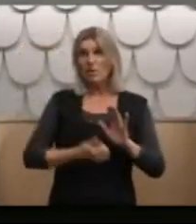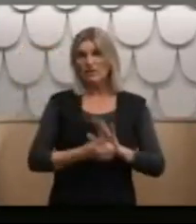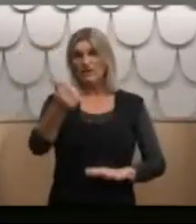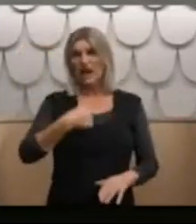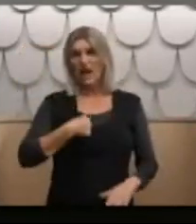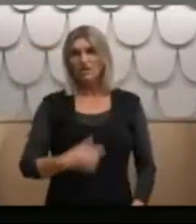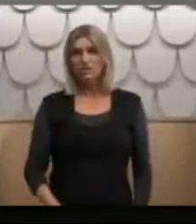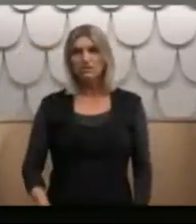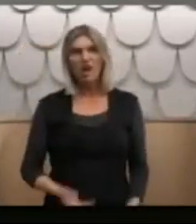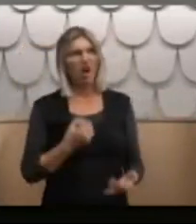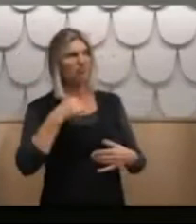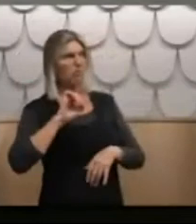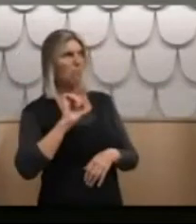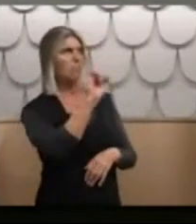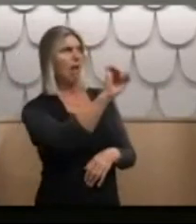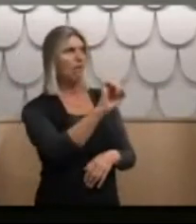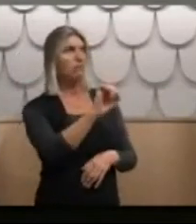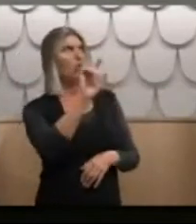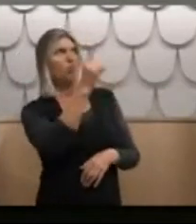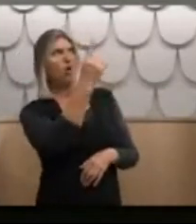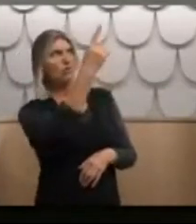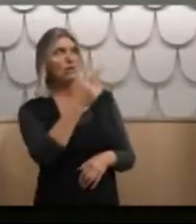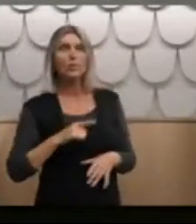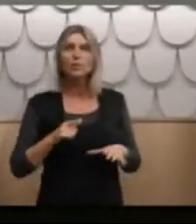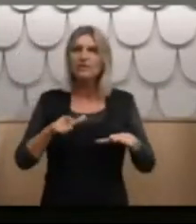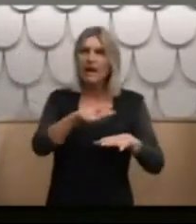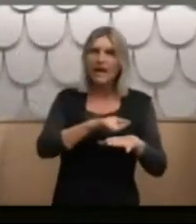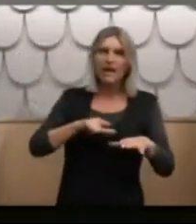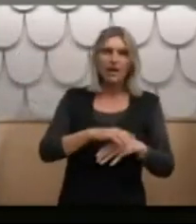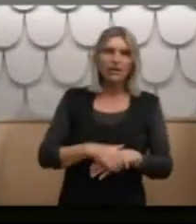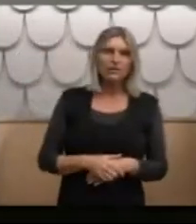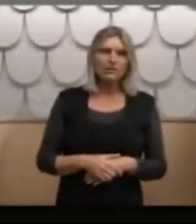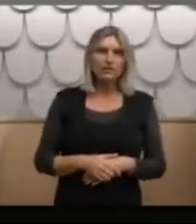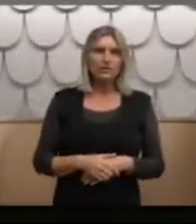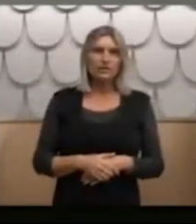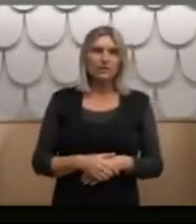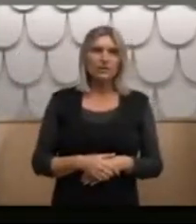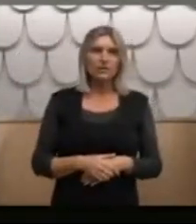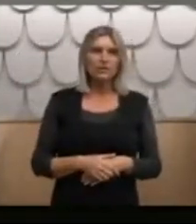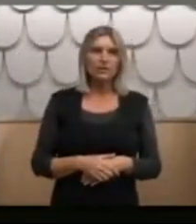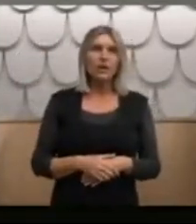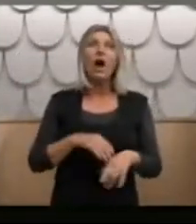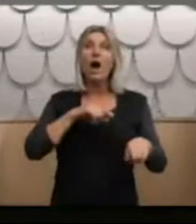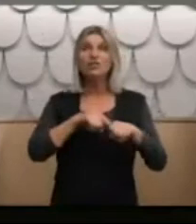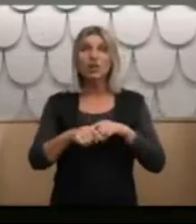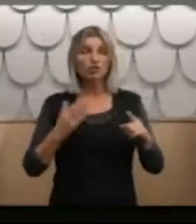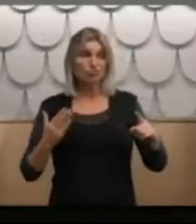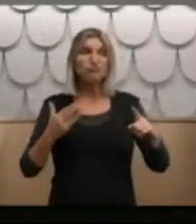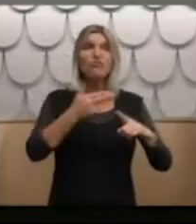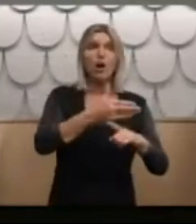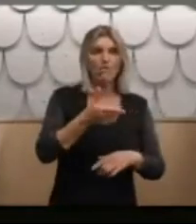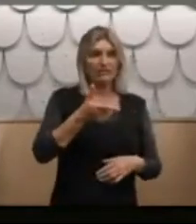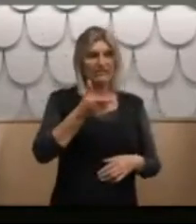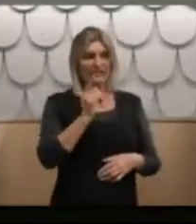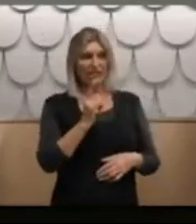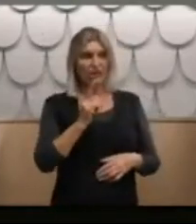I rebelled against the authority because of Lake Alice. I tried to run a teacher over my friend's money, because the teacher certainly came to me, which I saw